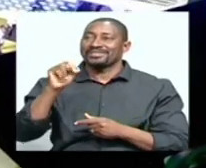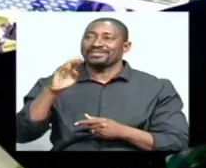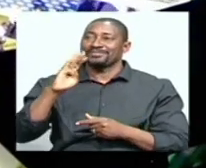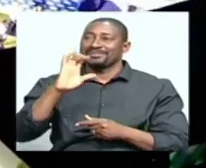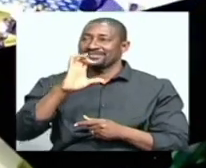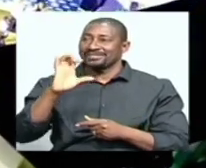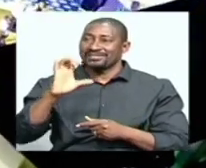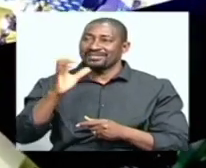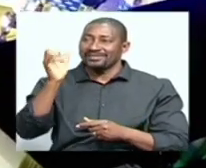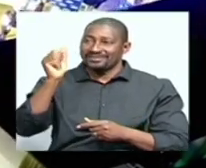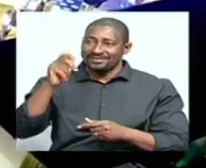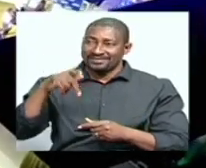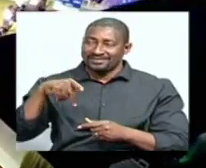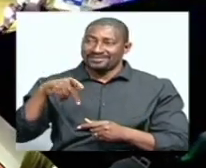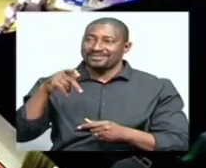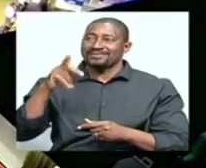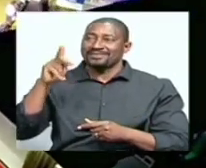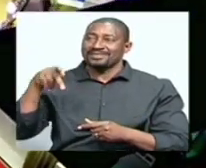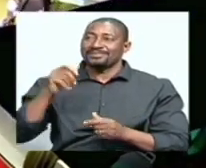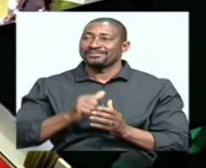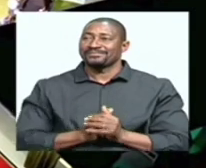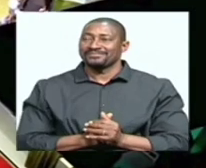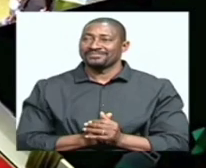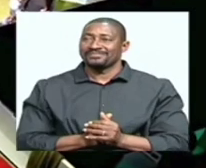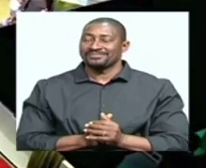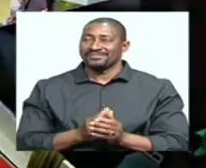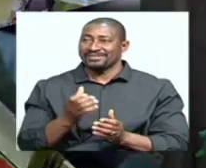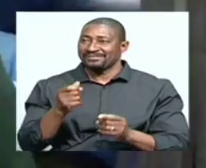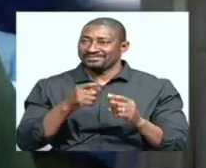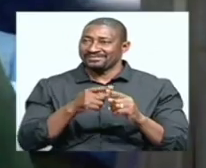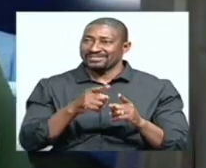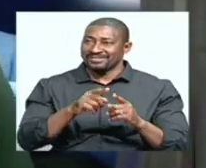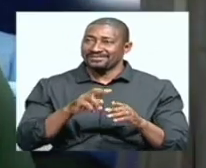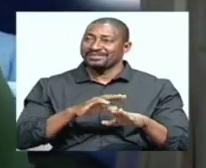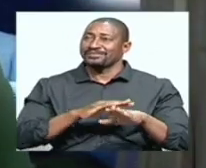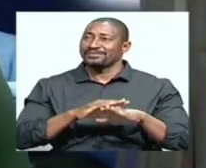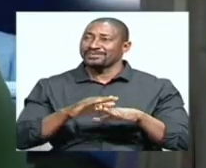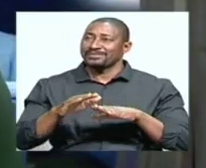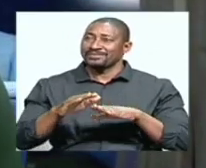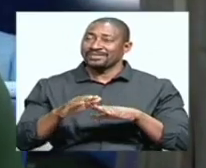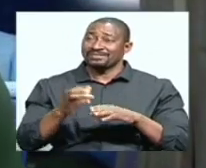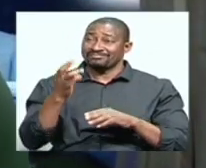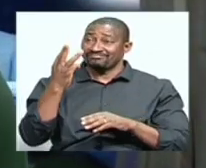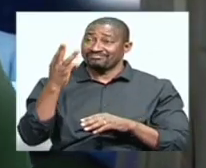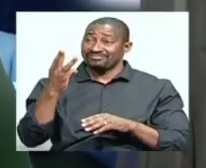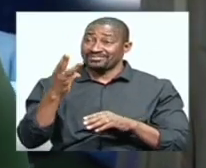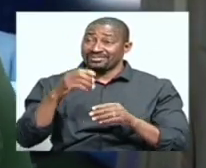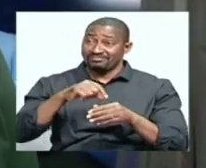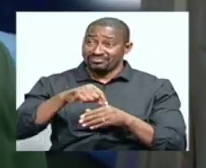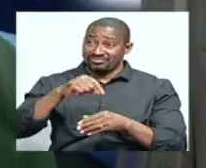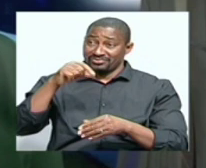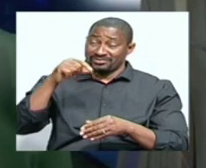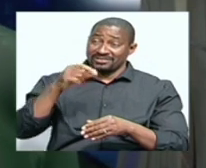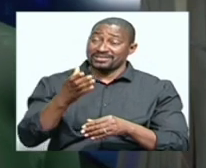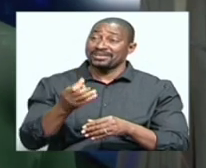connection to various radio platforms as well as three channels here. I'm now joined by the Director-General of the